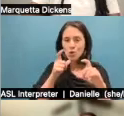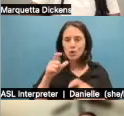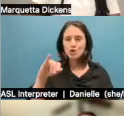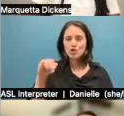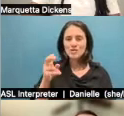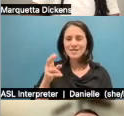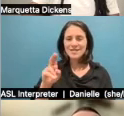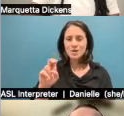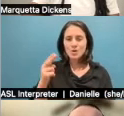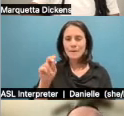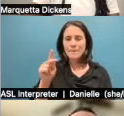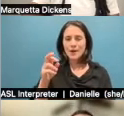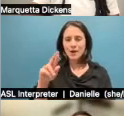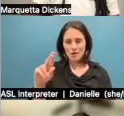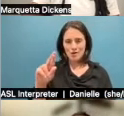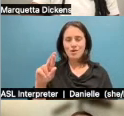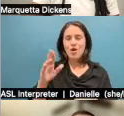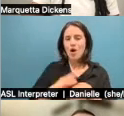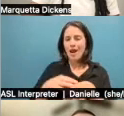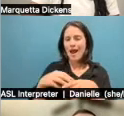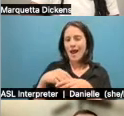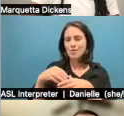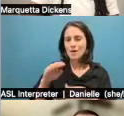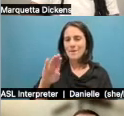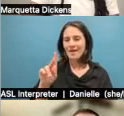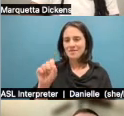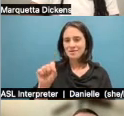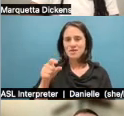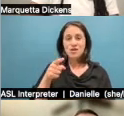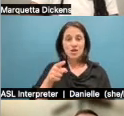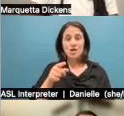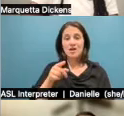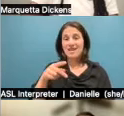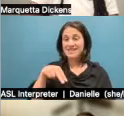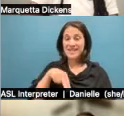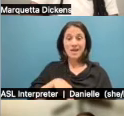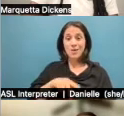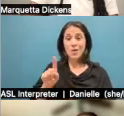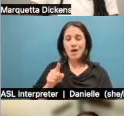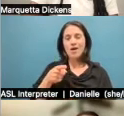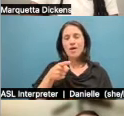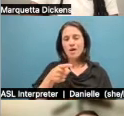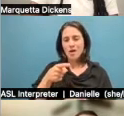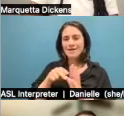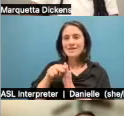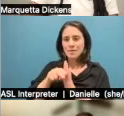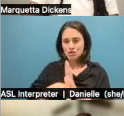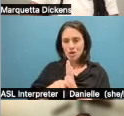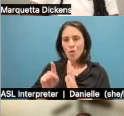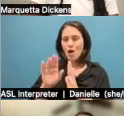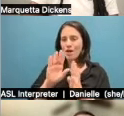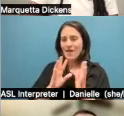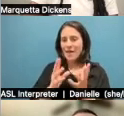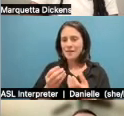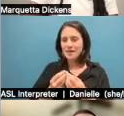photographed on Ladder Banks, who, uh, her cemetery where her family's buried, it was being eroded into the, uh, the Pamlico Sound. And I